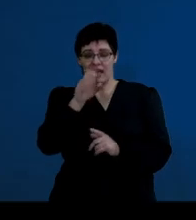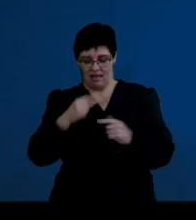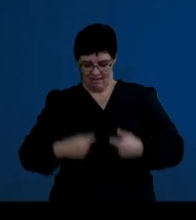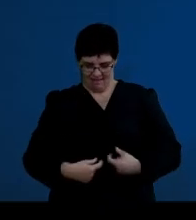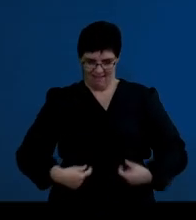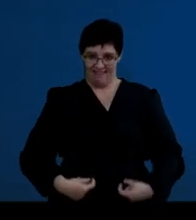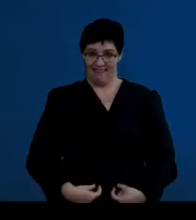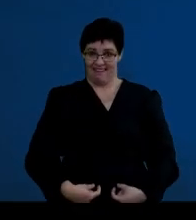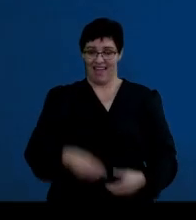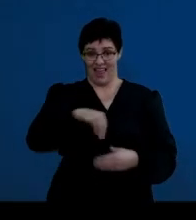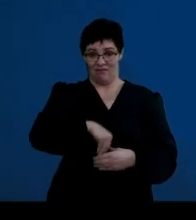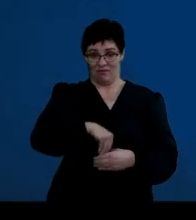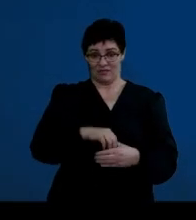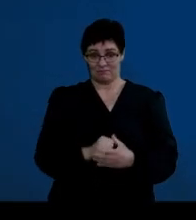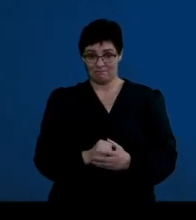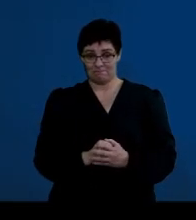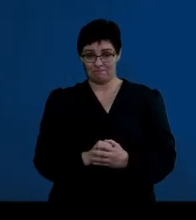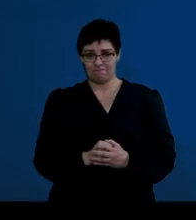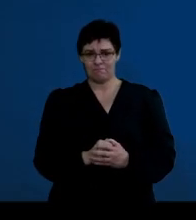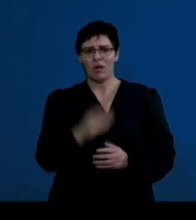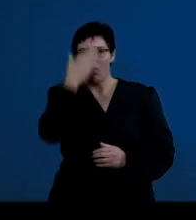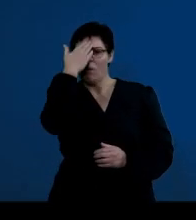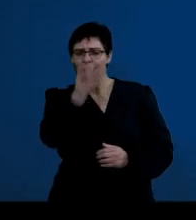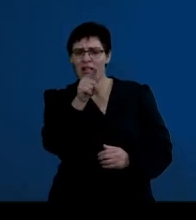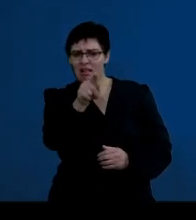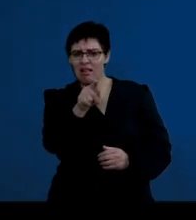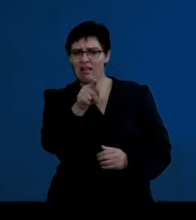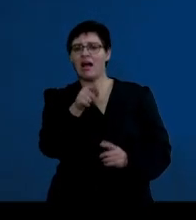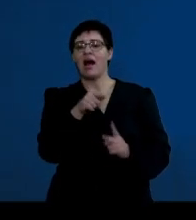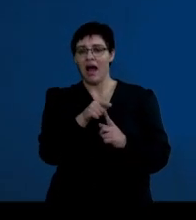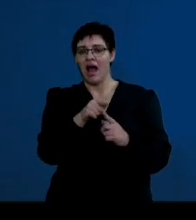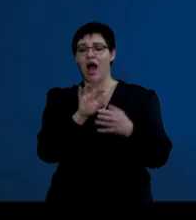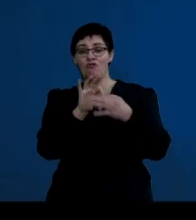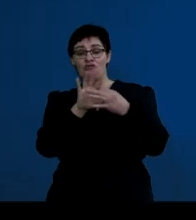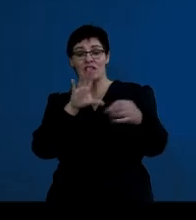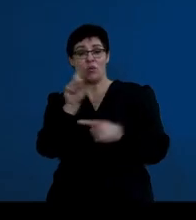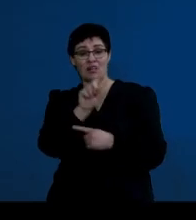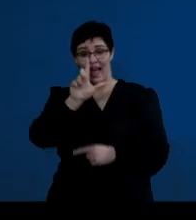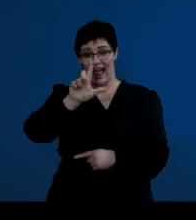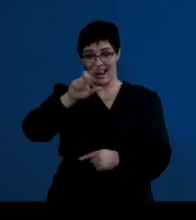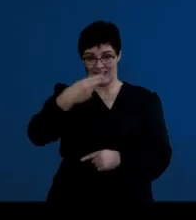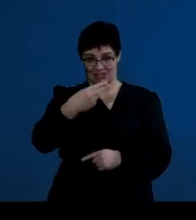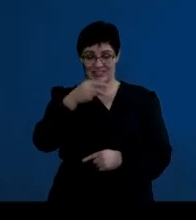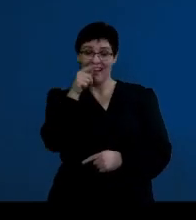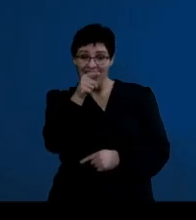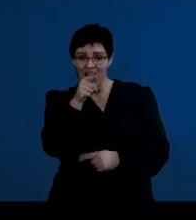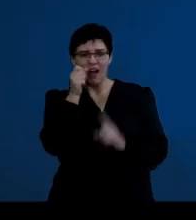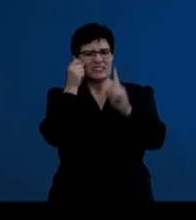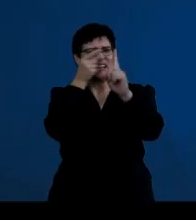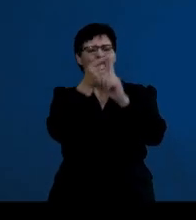endometrium. We know that the pituitary gland also releases LH, and that targets the ovary.